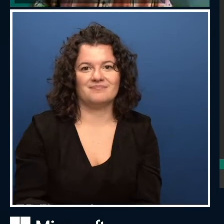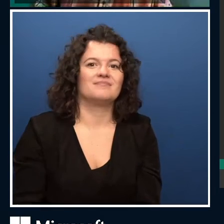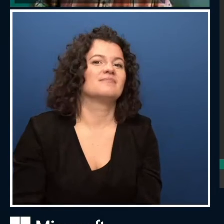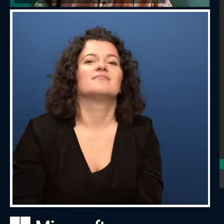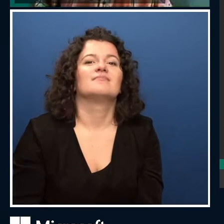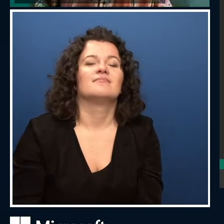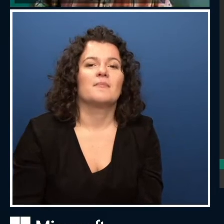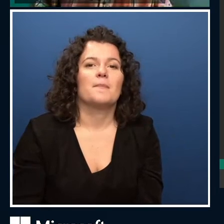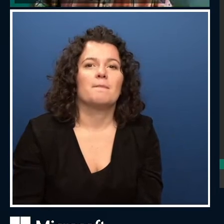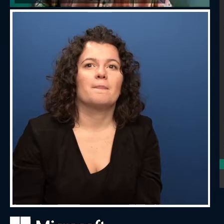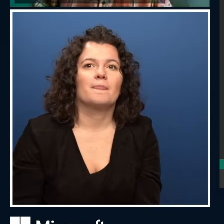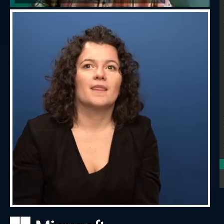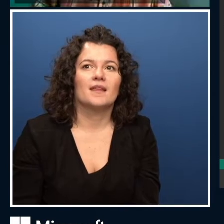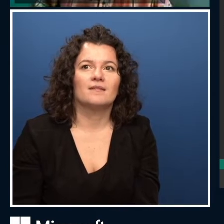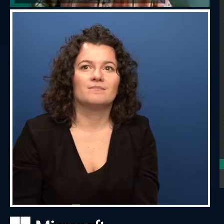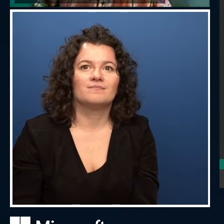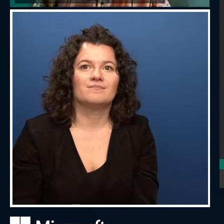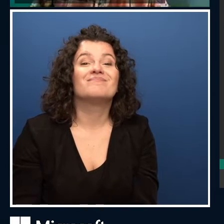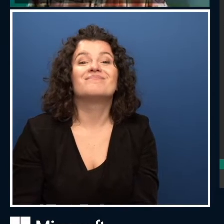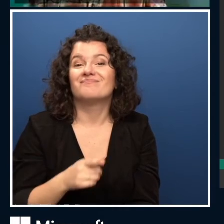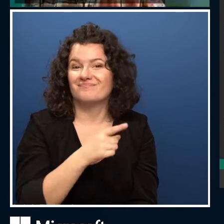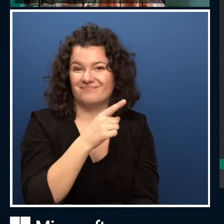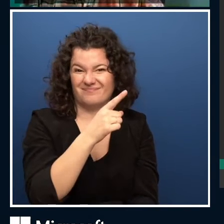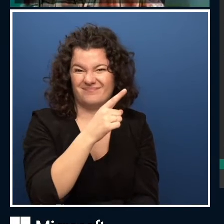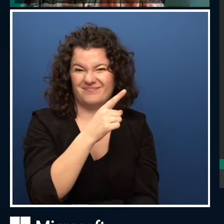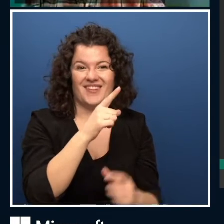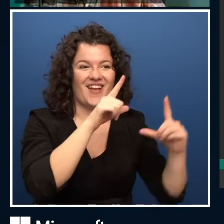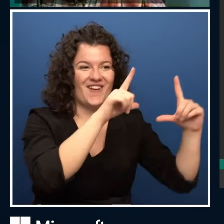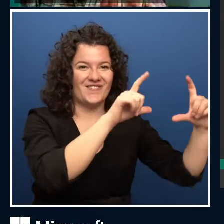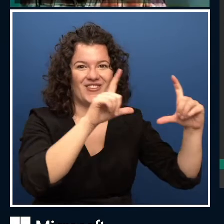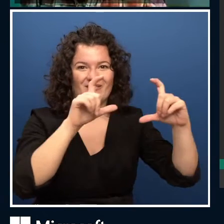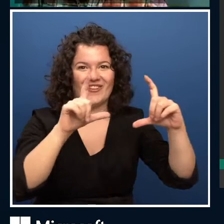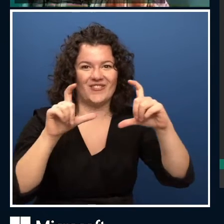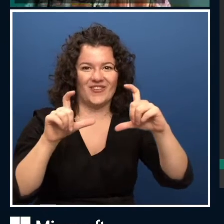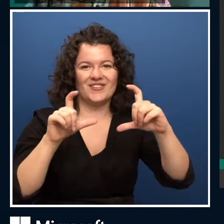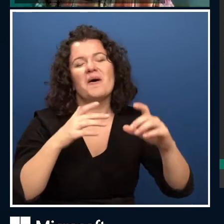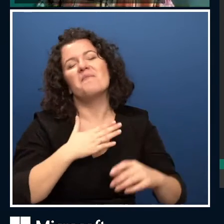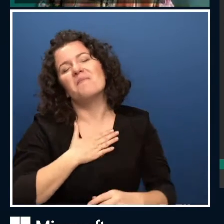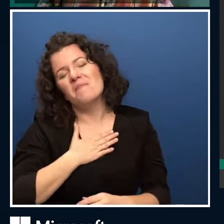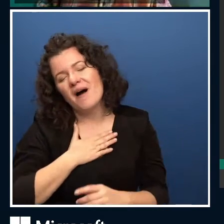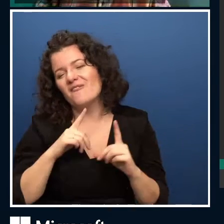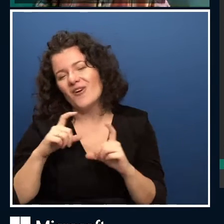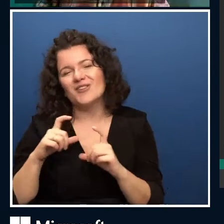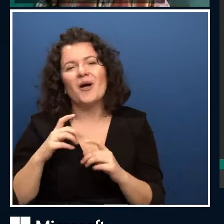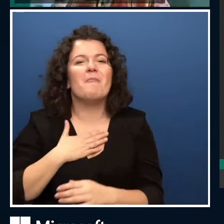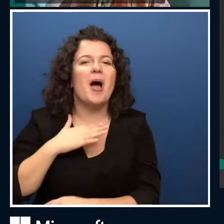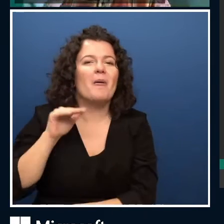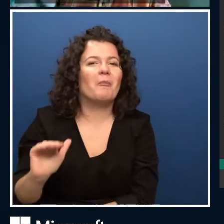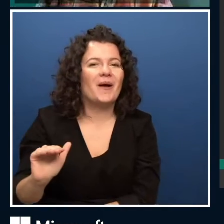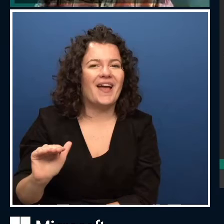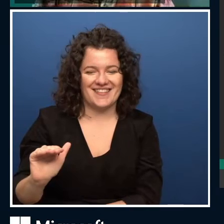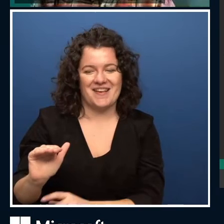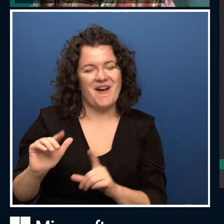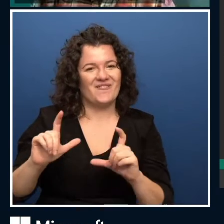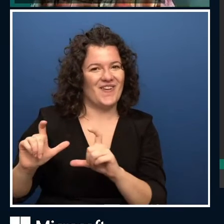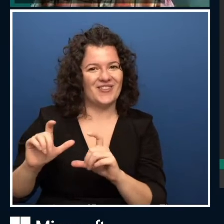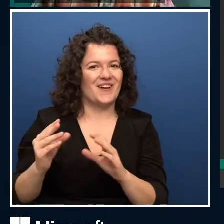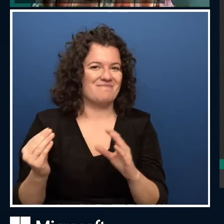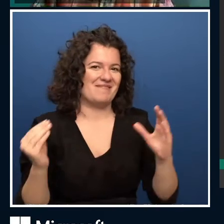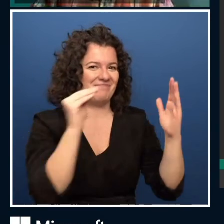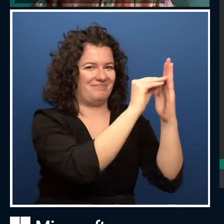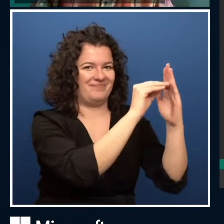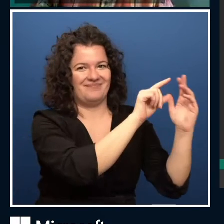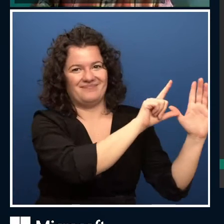Those are original images and I put some of my photographs and photograph of my daughter there as well, just because I want to get involved in this